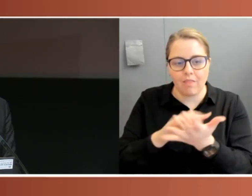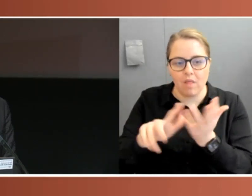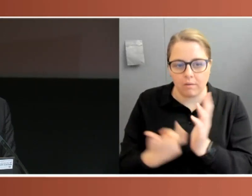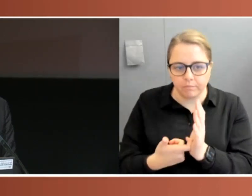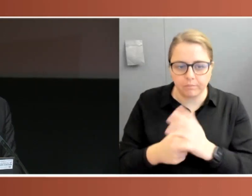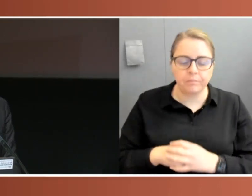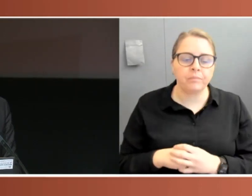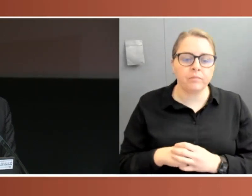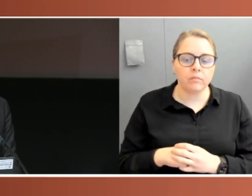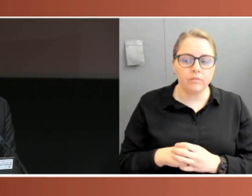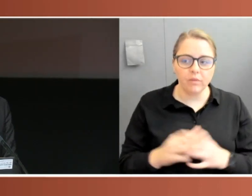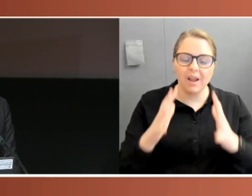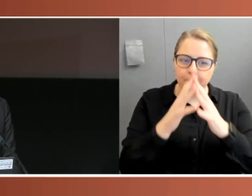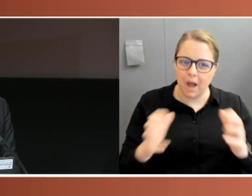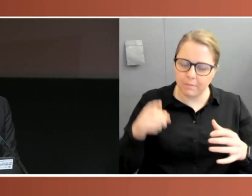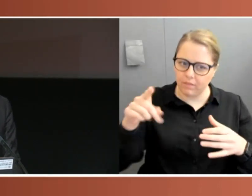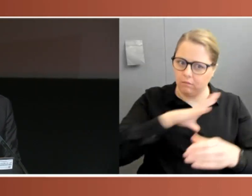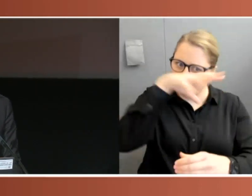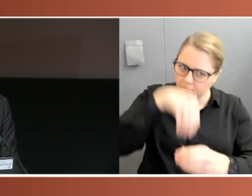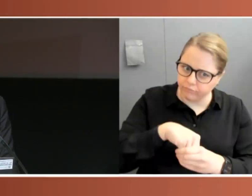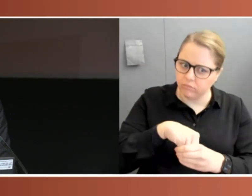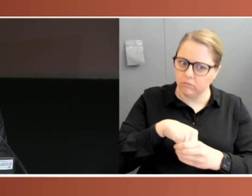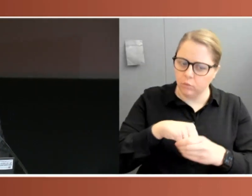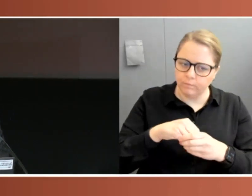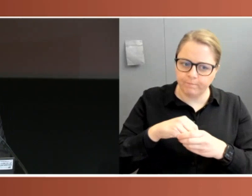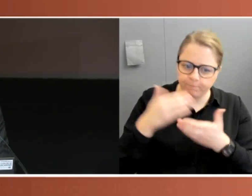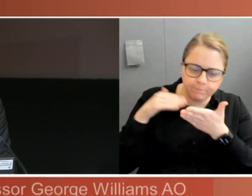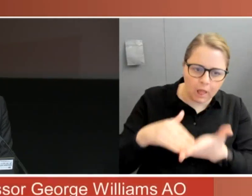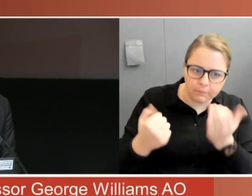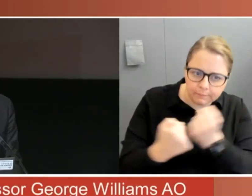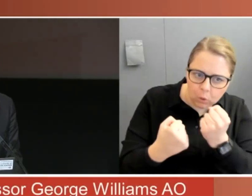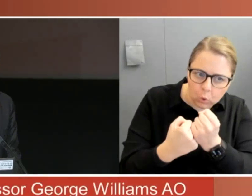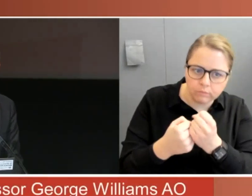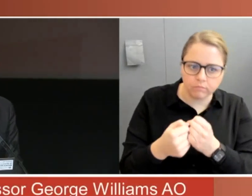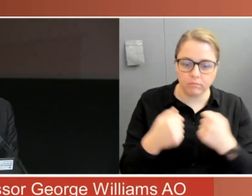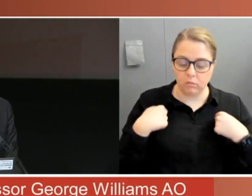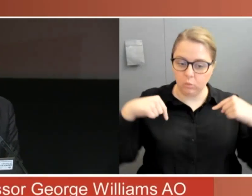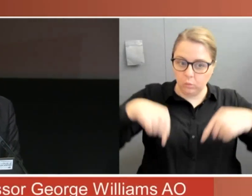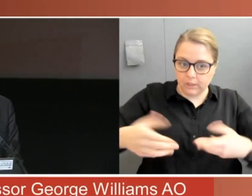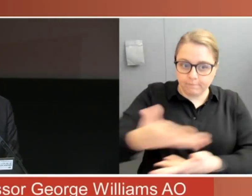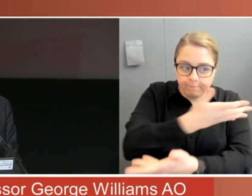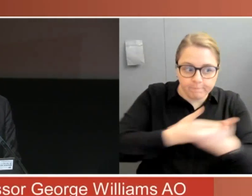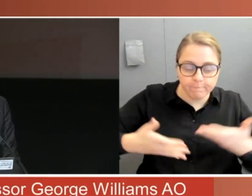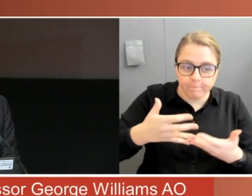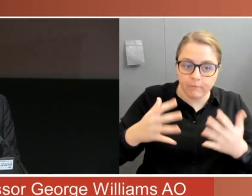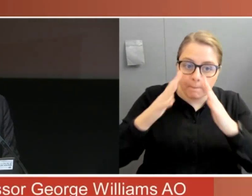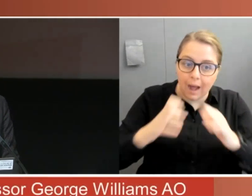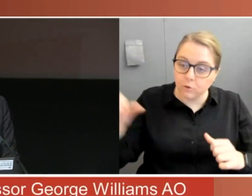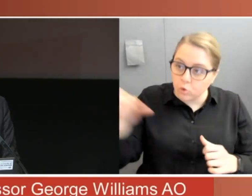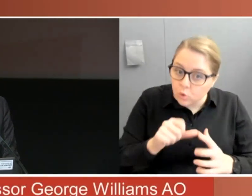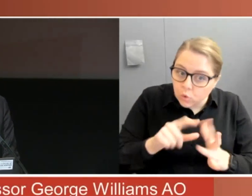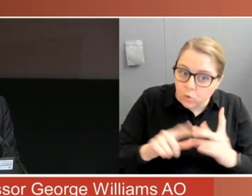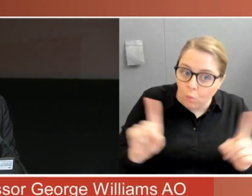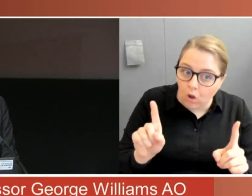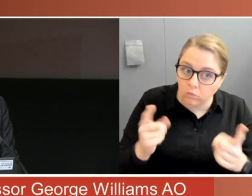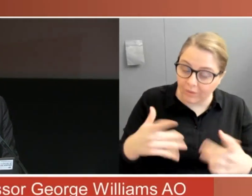And what we do in this lecture today is ask what role parliament should have played during the pandemic. Did it live up to those aspirations?